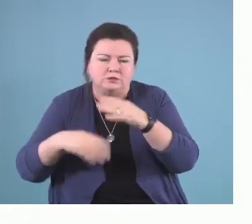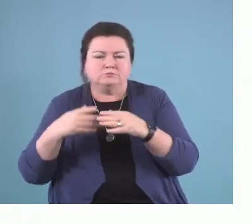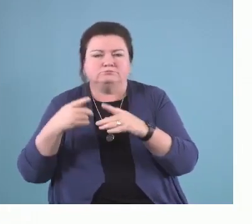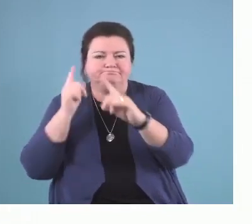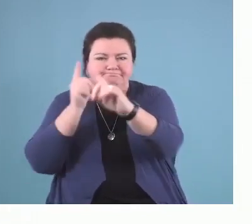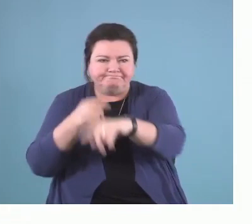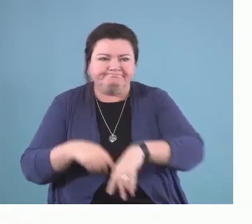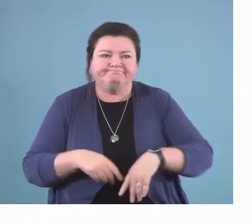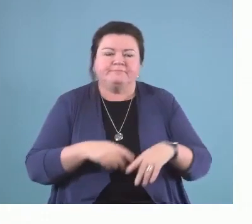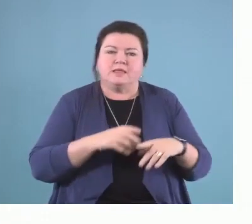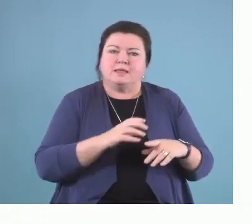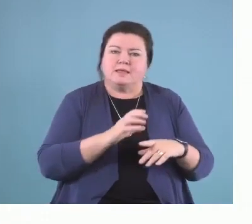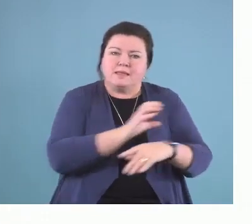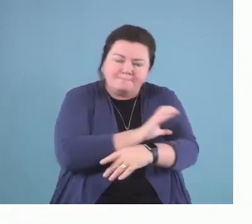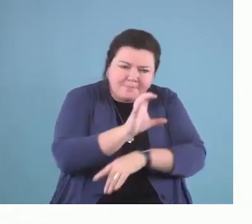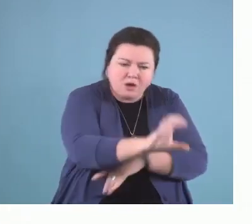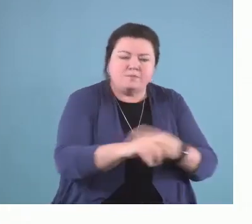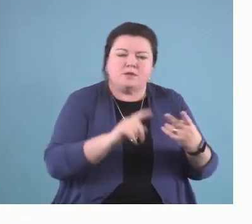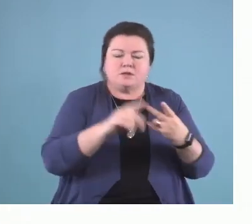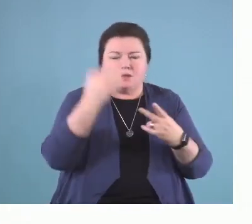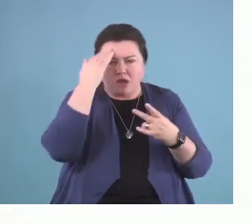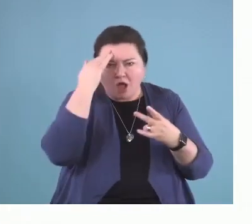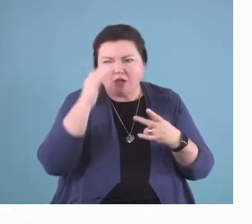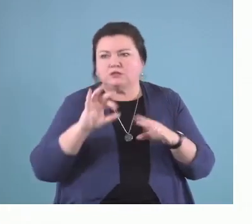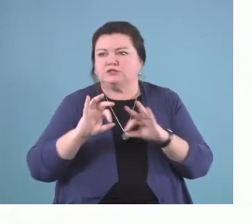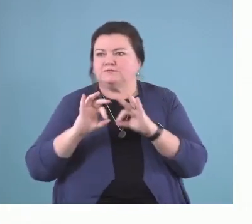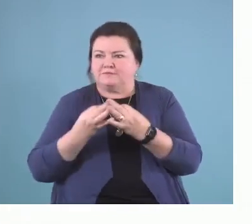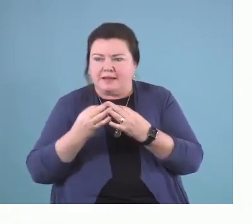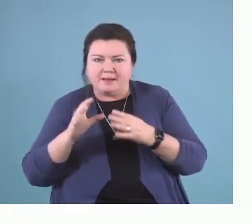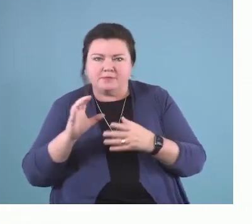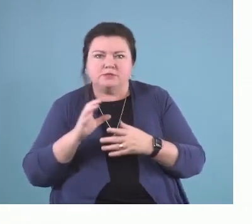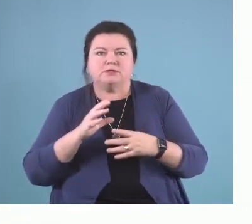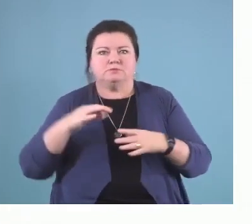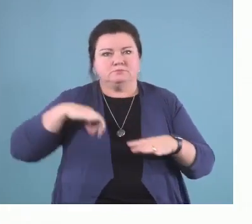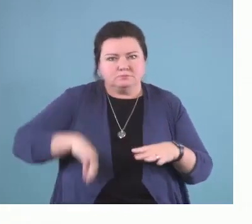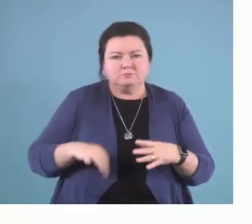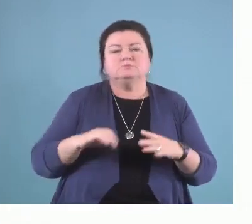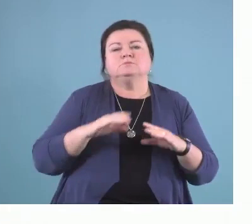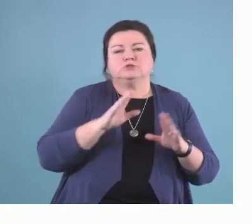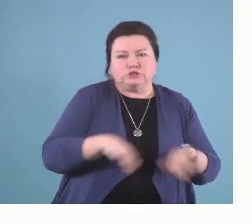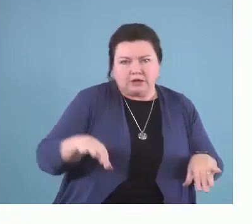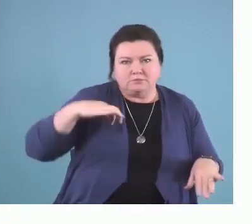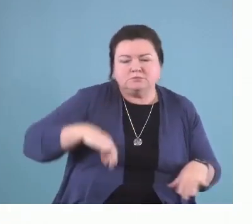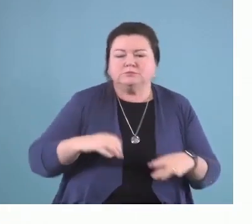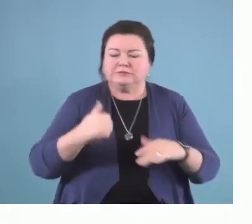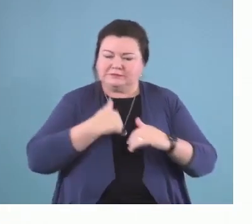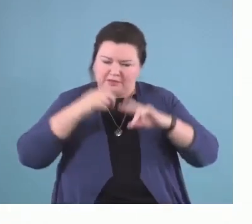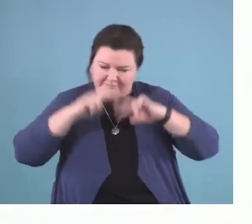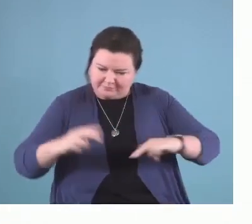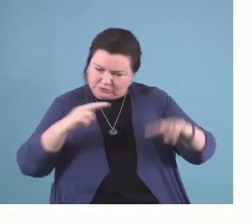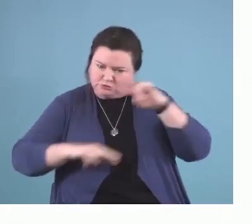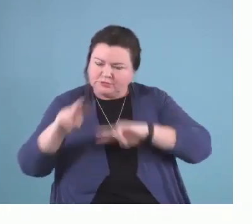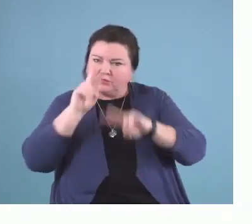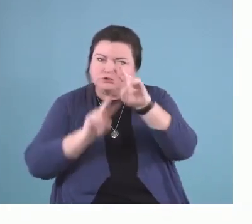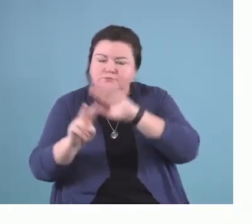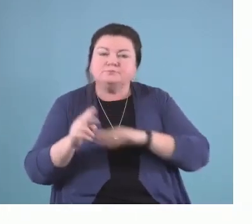knowledge, child well-being, family well-being, for example, self-determination, I wonder